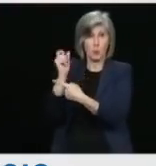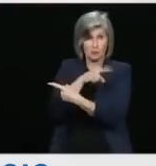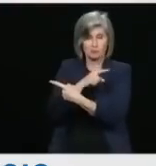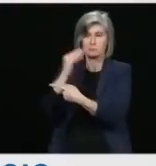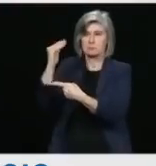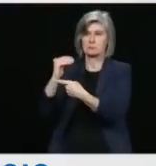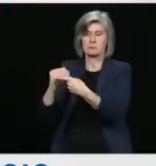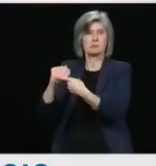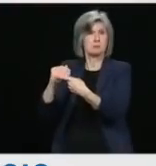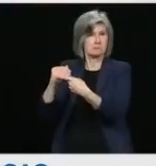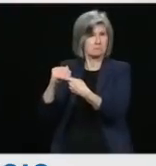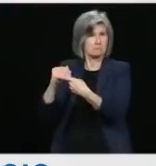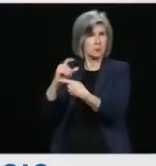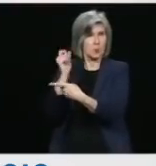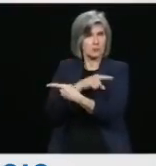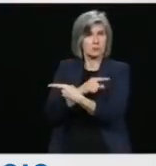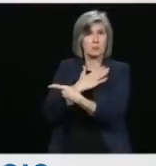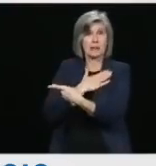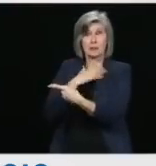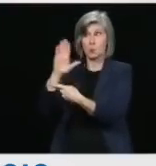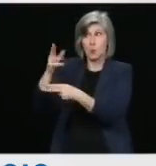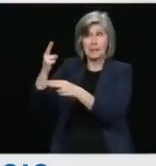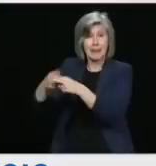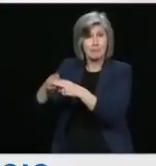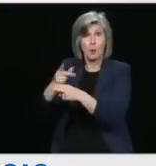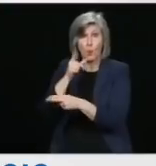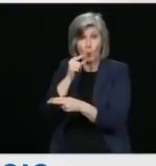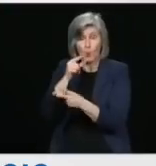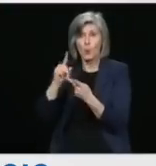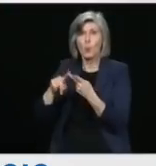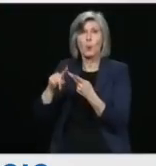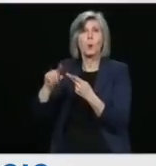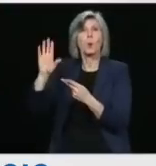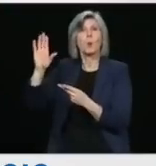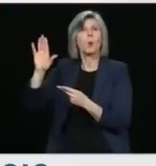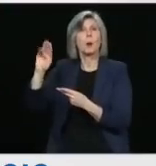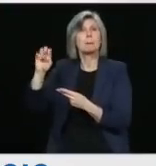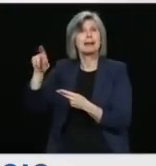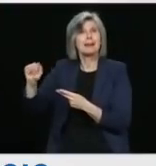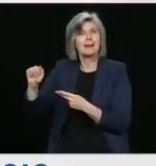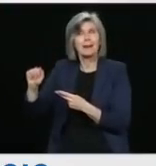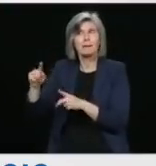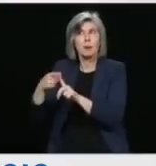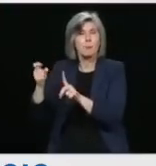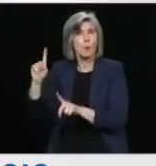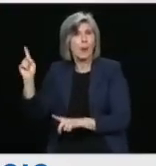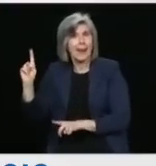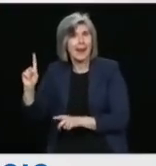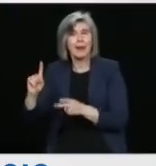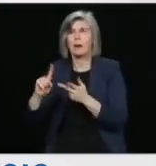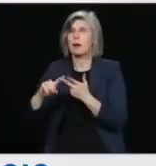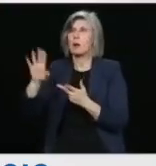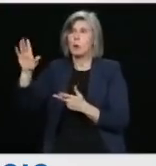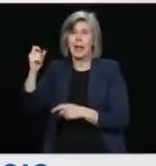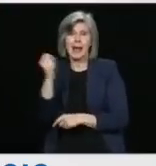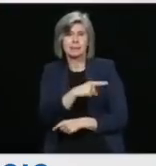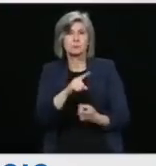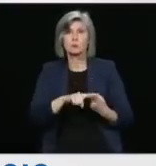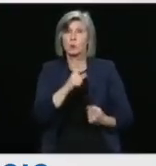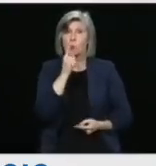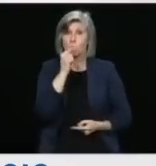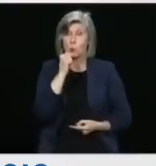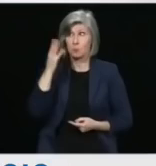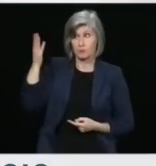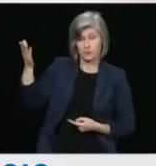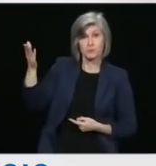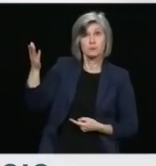naming the media outlet you represent, as well as who your question is being addressed to. We will begin with questions over the phone. Operator, please proceed with our first question.